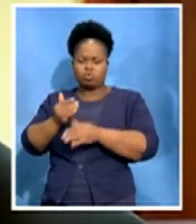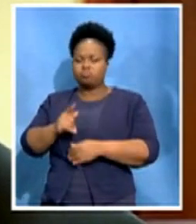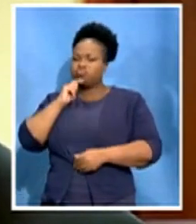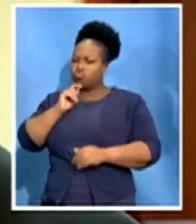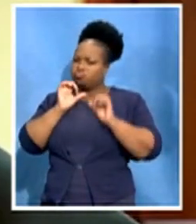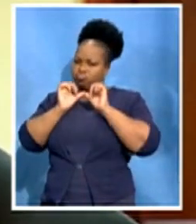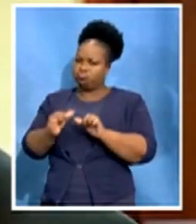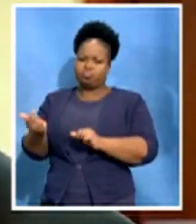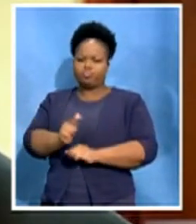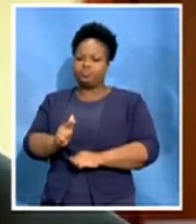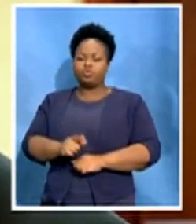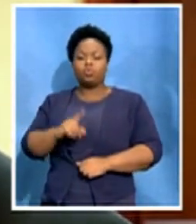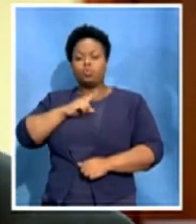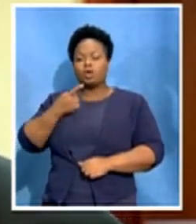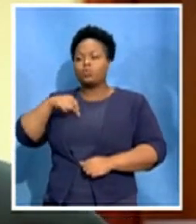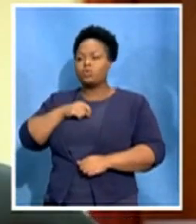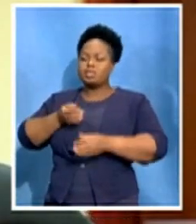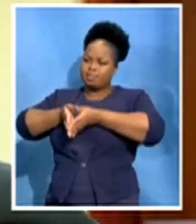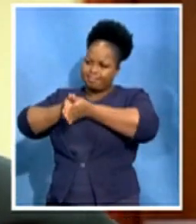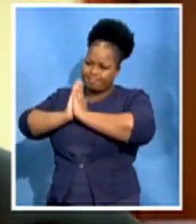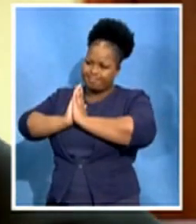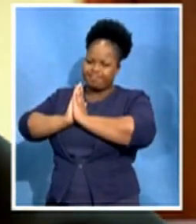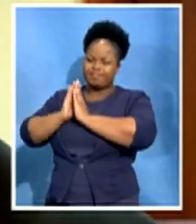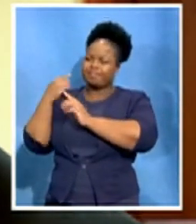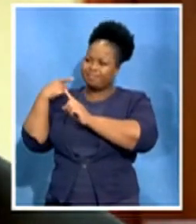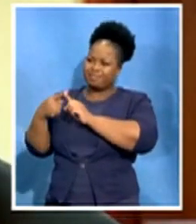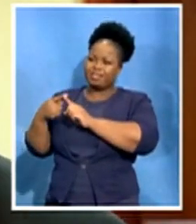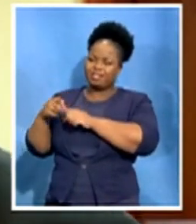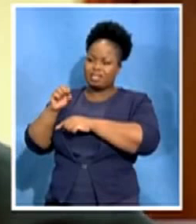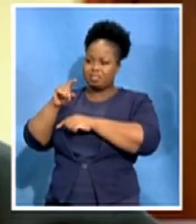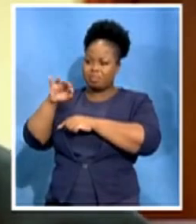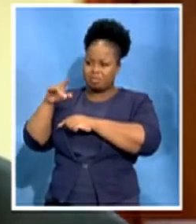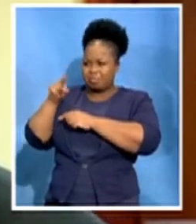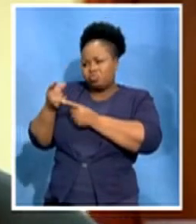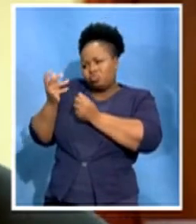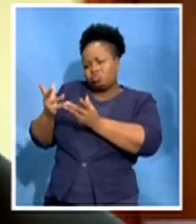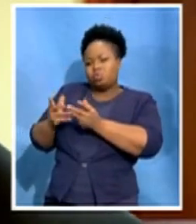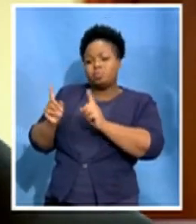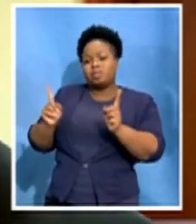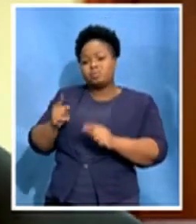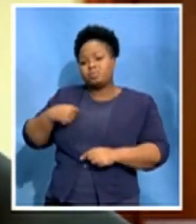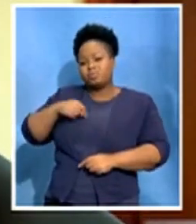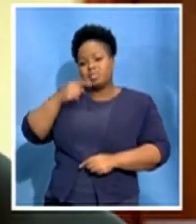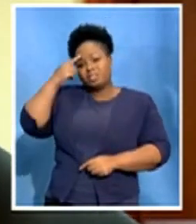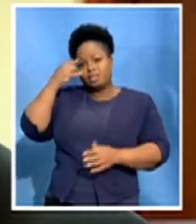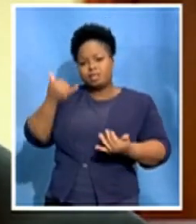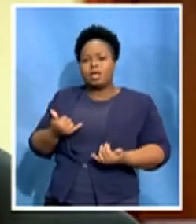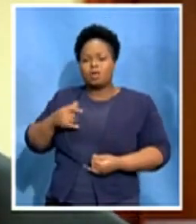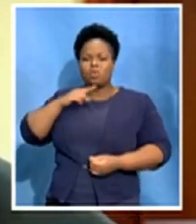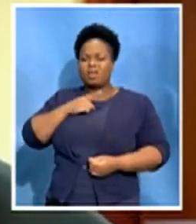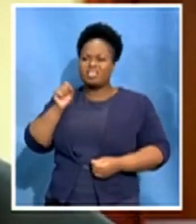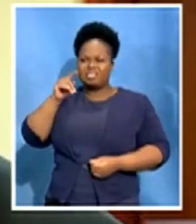all along from the beginning. And we think that it was utter bad faith on the side of the SABC. Every time that we